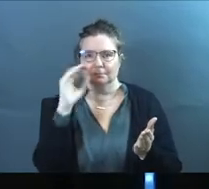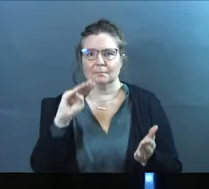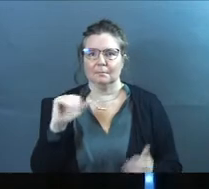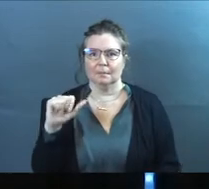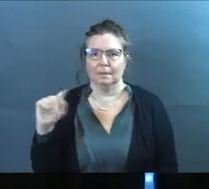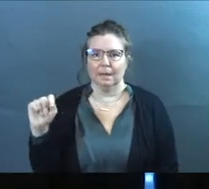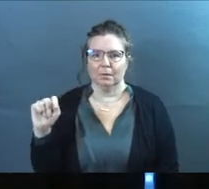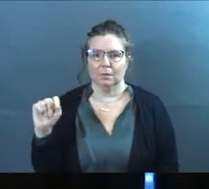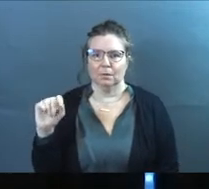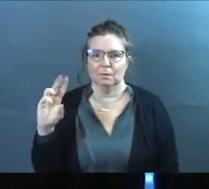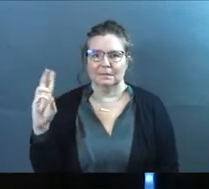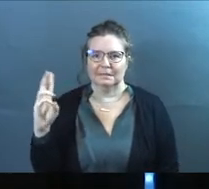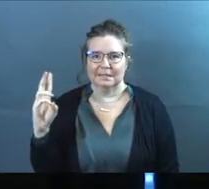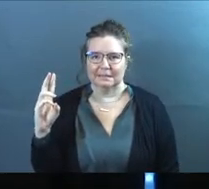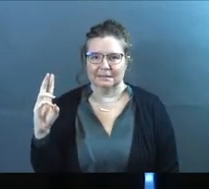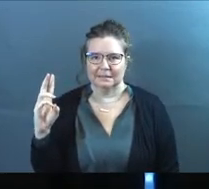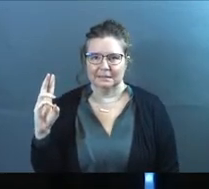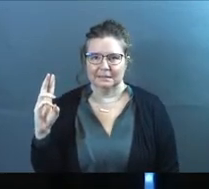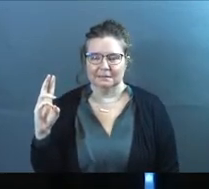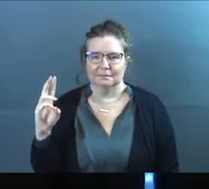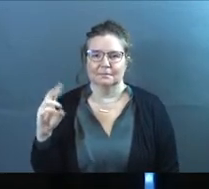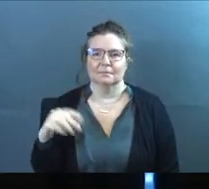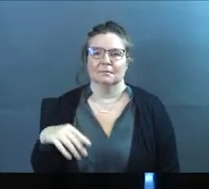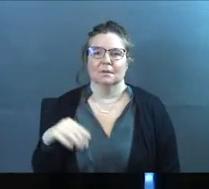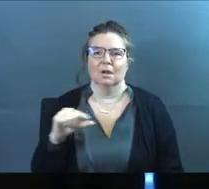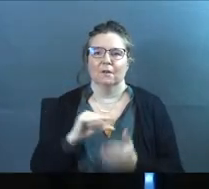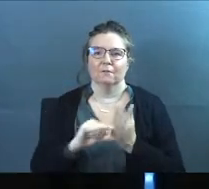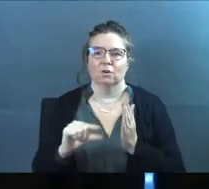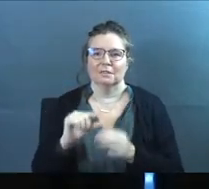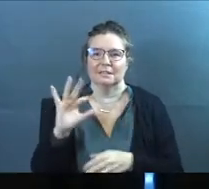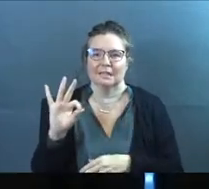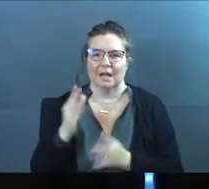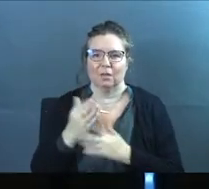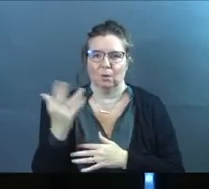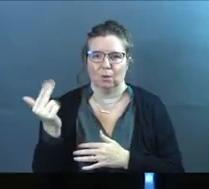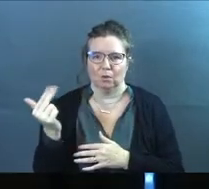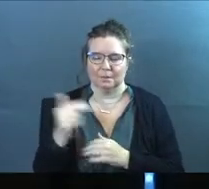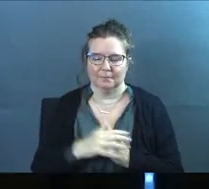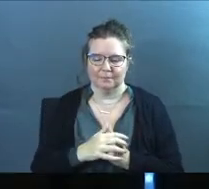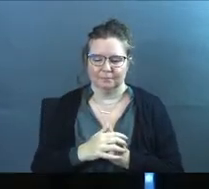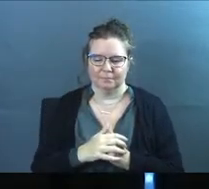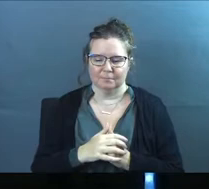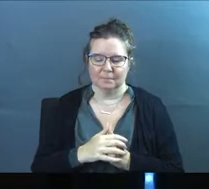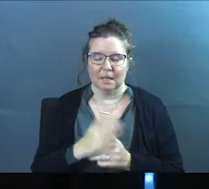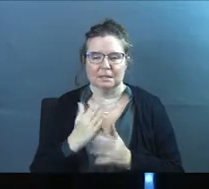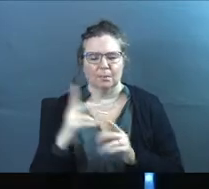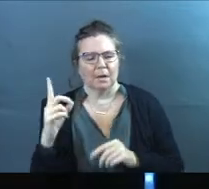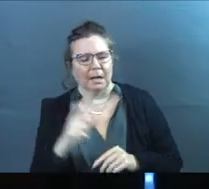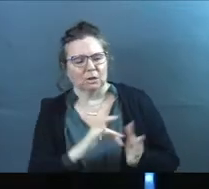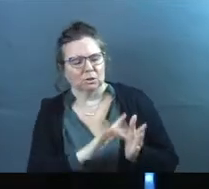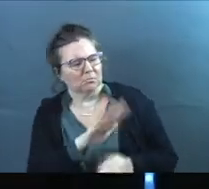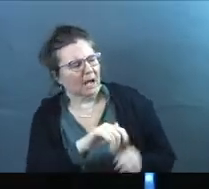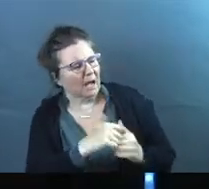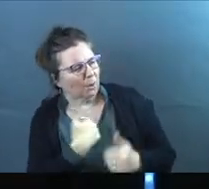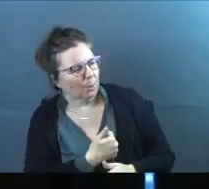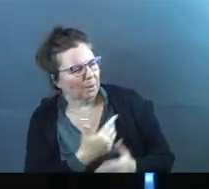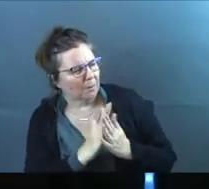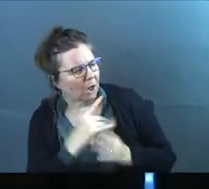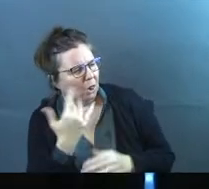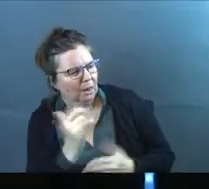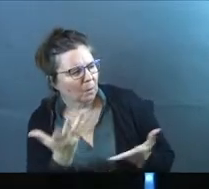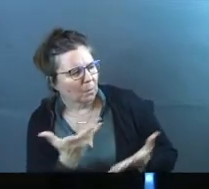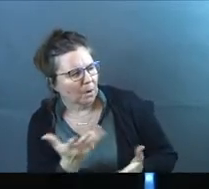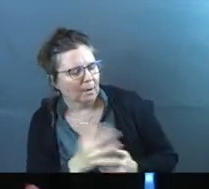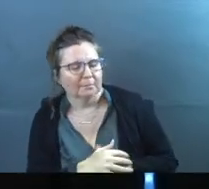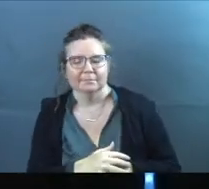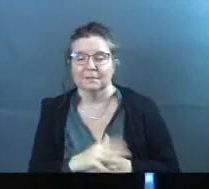to go to Matthew 6, the Sermon on the Mount, verses 9 through 13. And somebody asked Jesus, like, well, how should we pray? What should this look like? What should prayer look like in